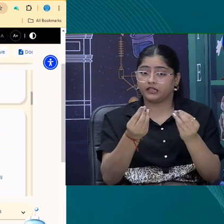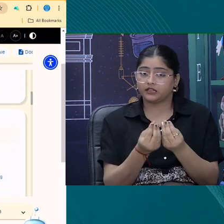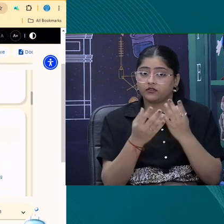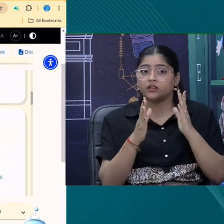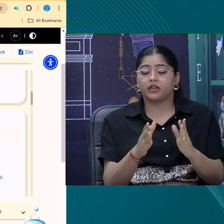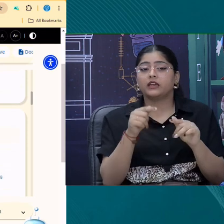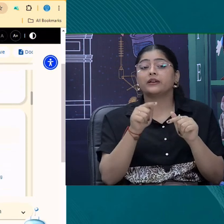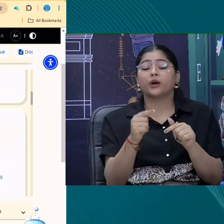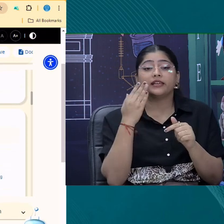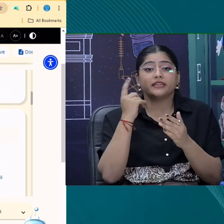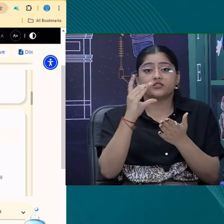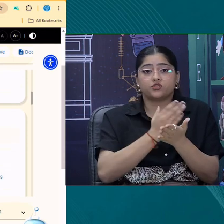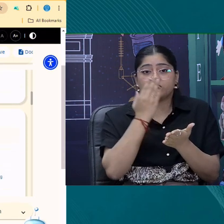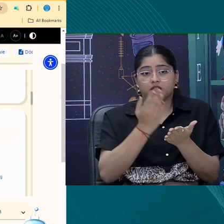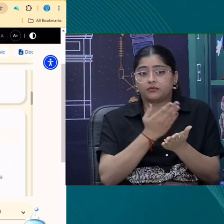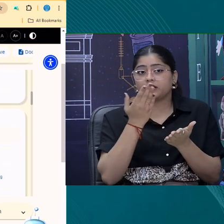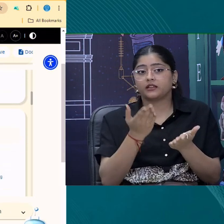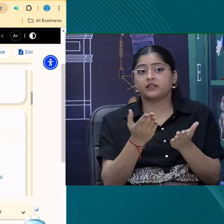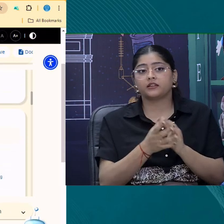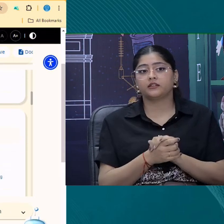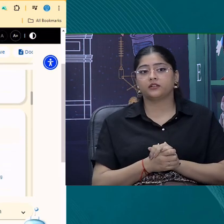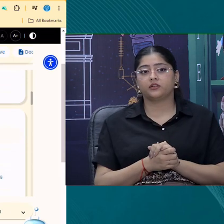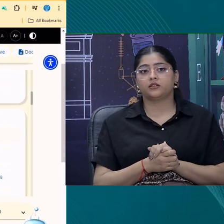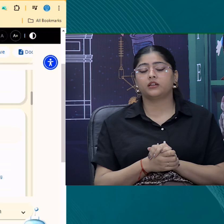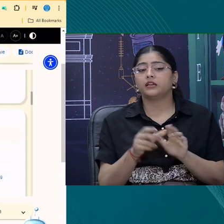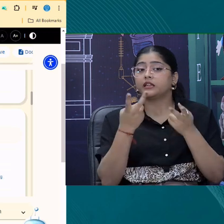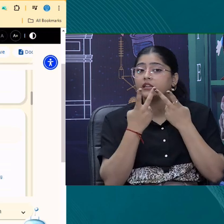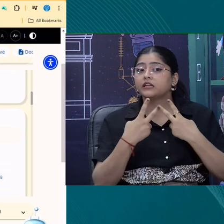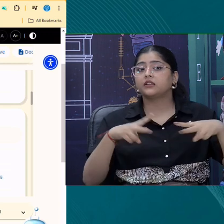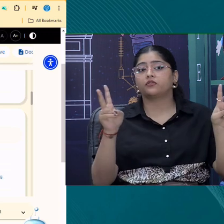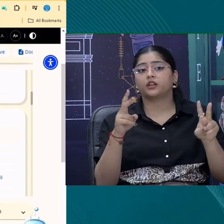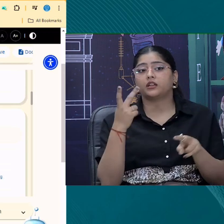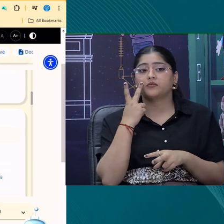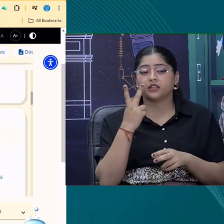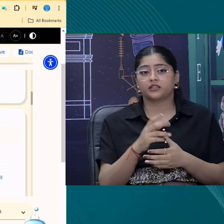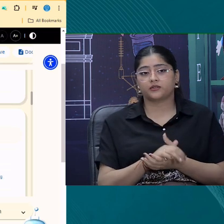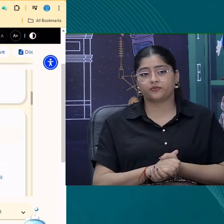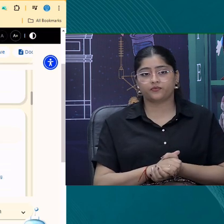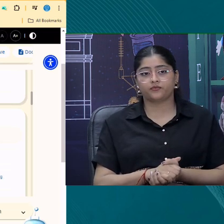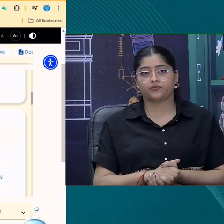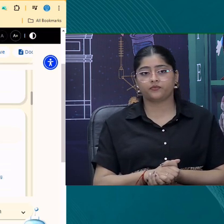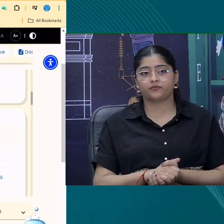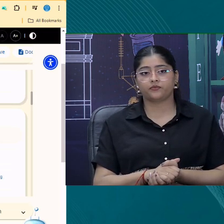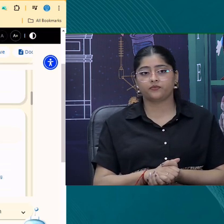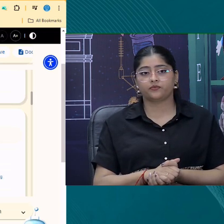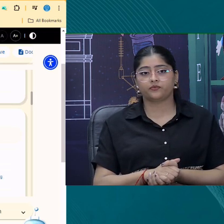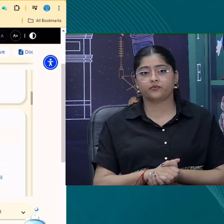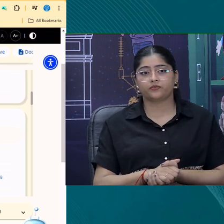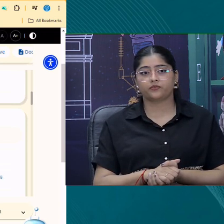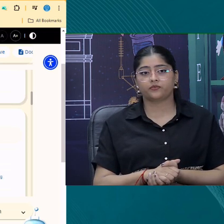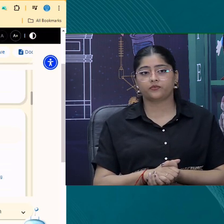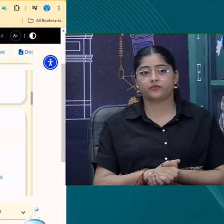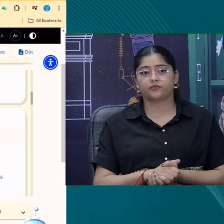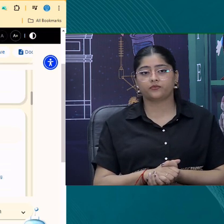content can be seen in a different mode also. Unit 10. The naughty boy.